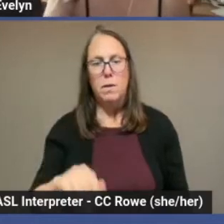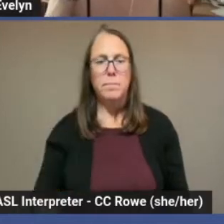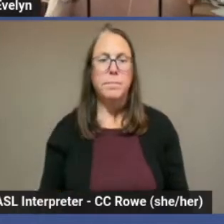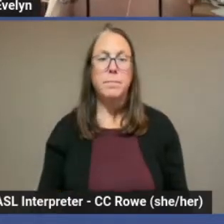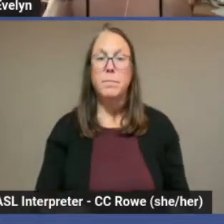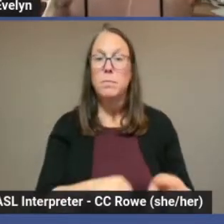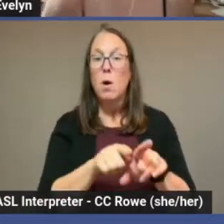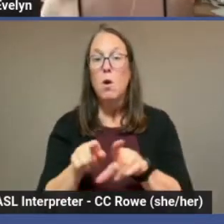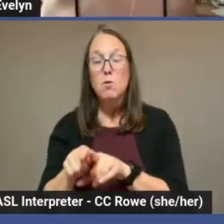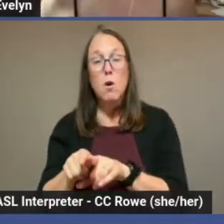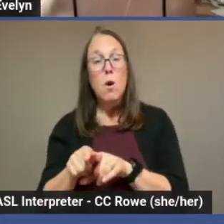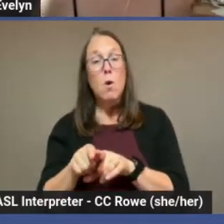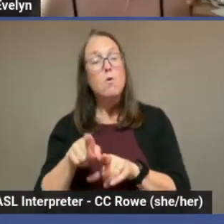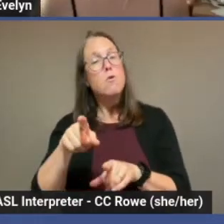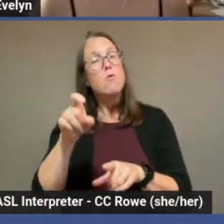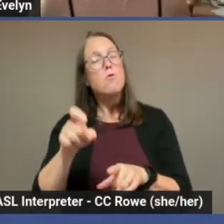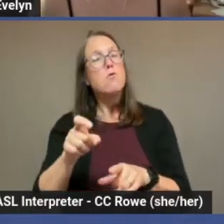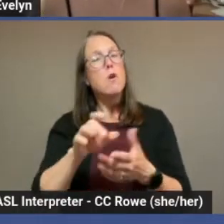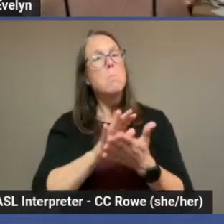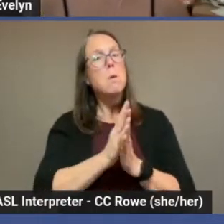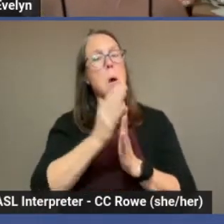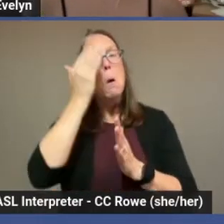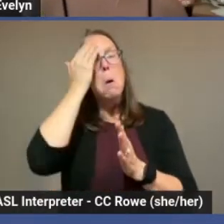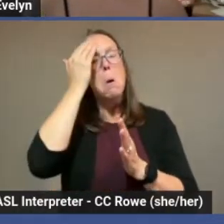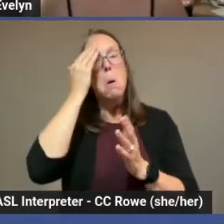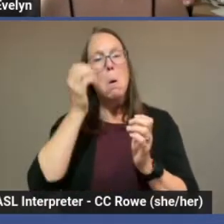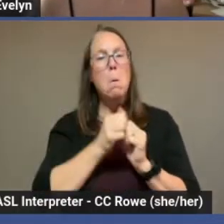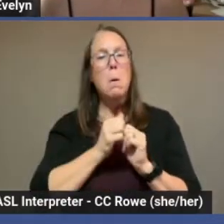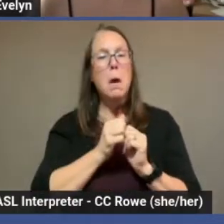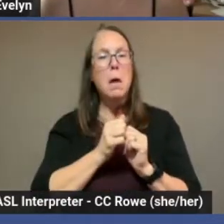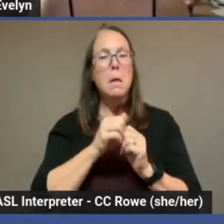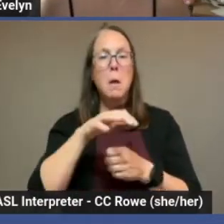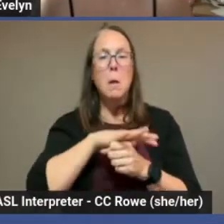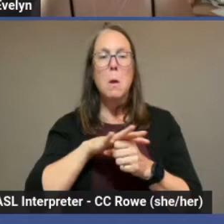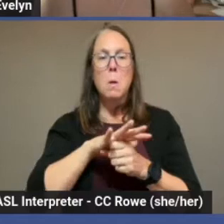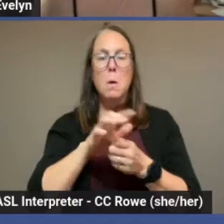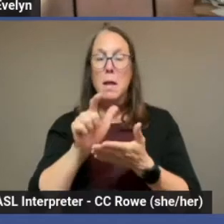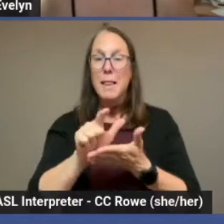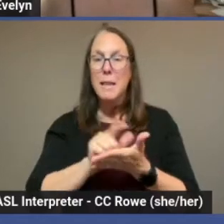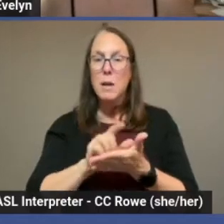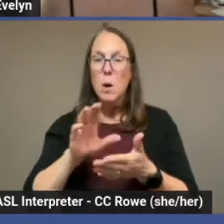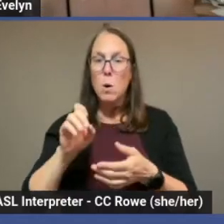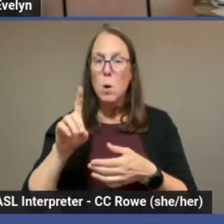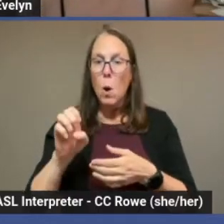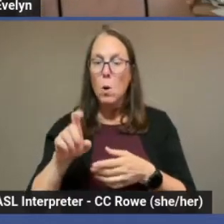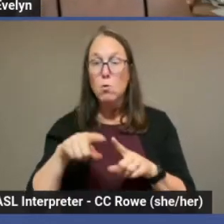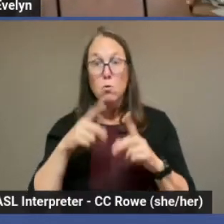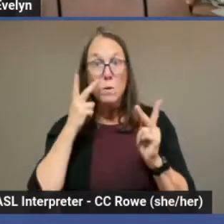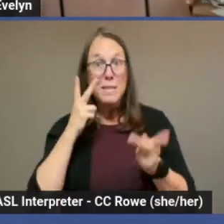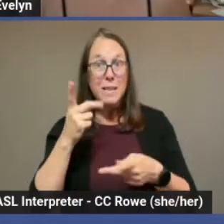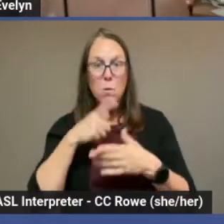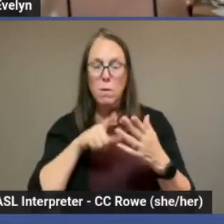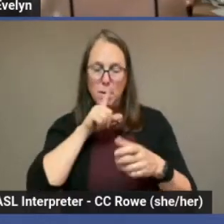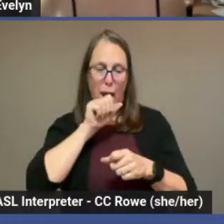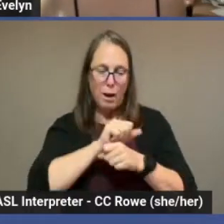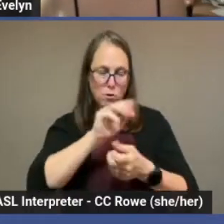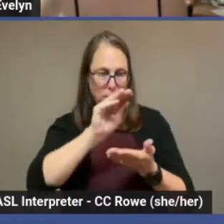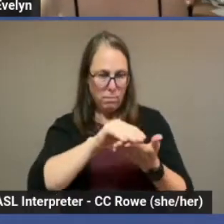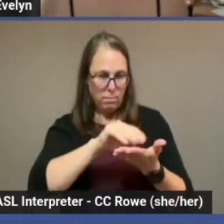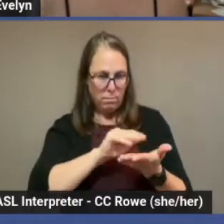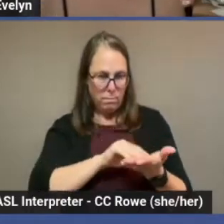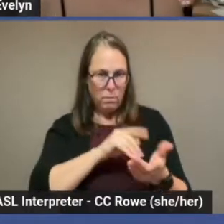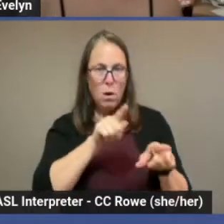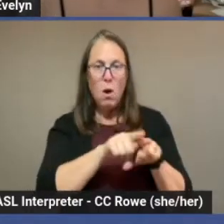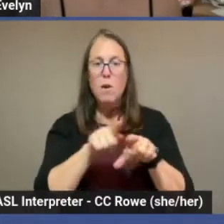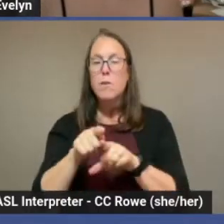to look into your local legal codes to see what actually is stated and also what charges